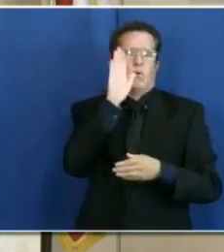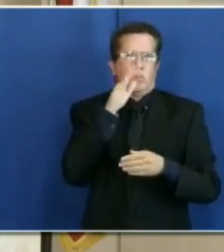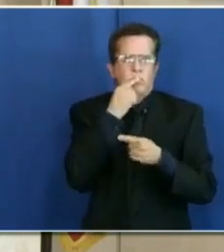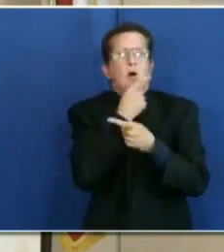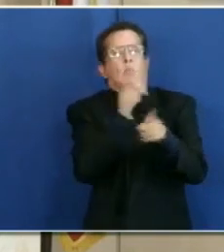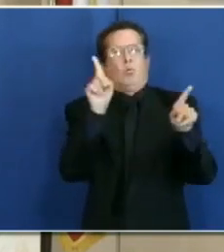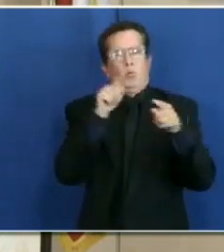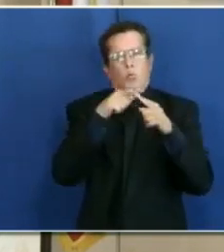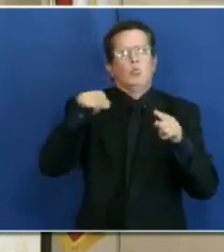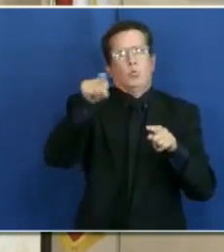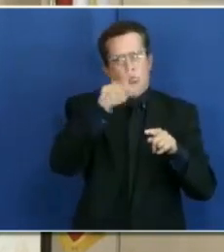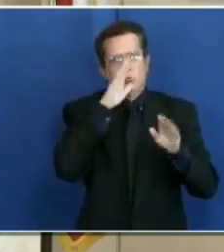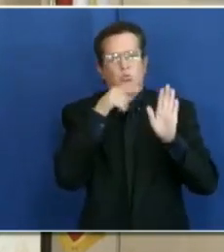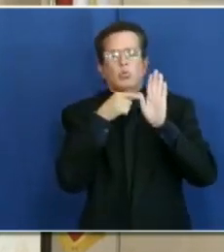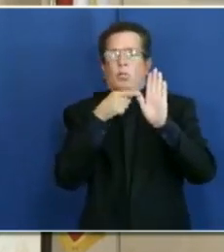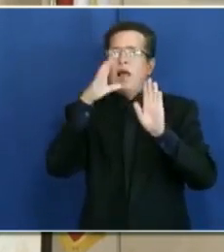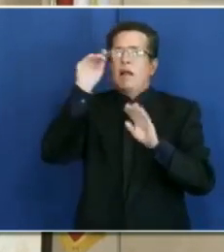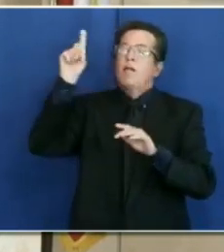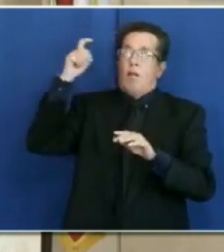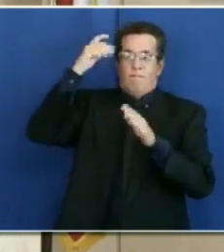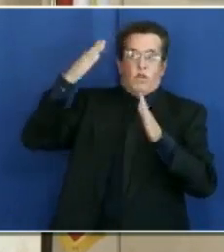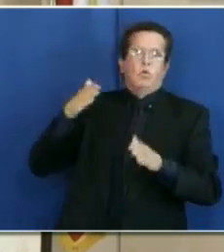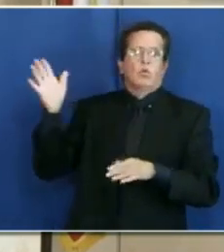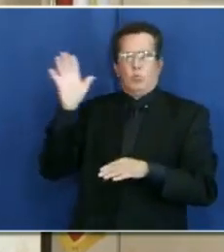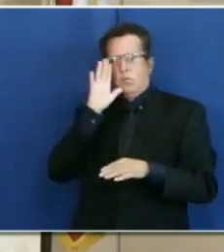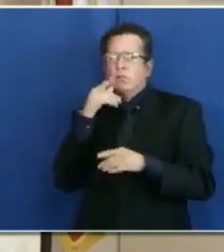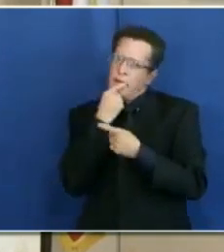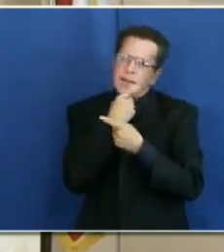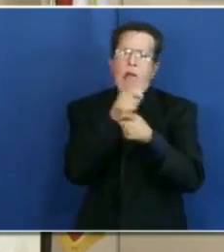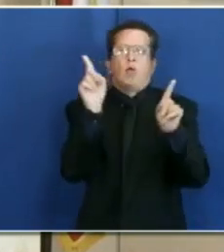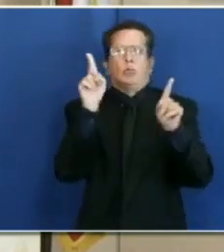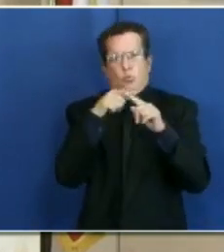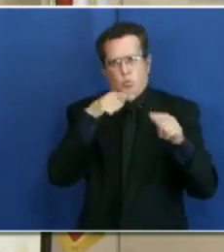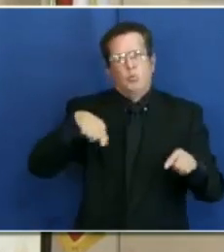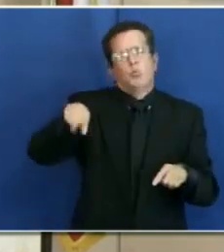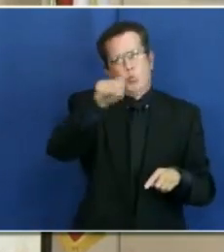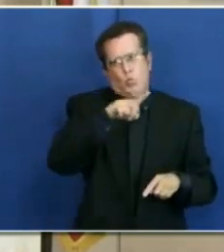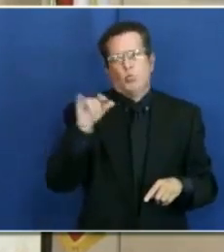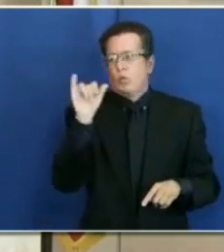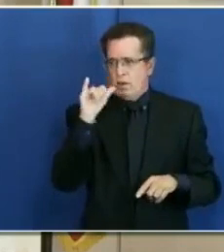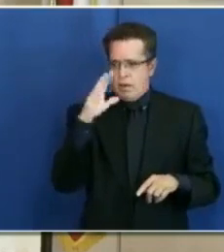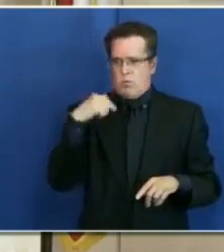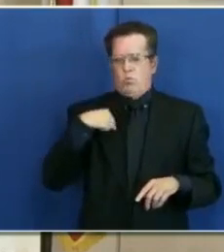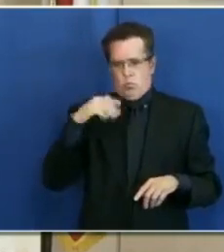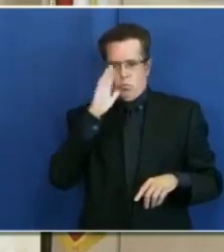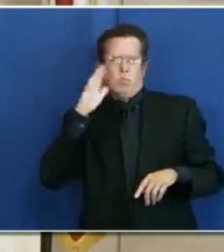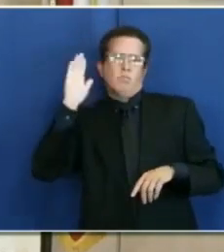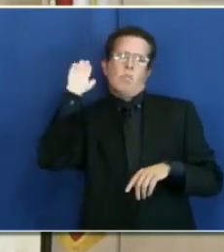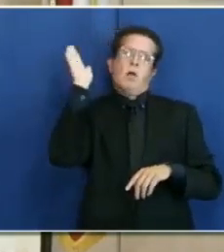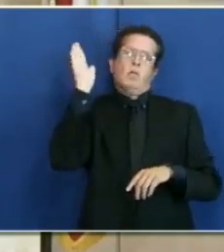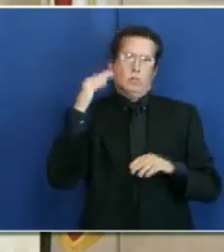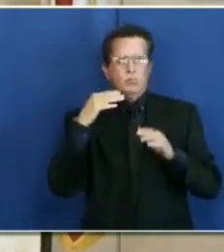and actually the governor will release it in his briefings, and then we will also share it here. Thank you.